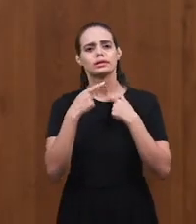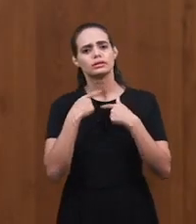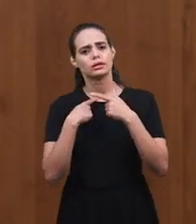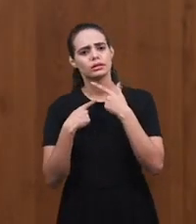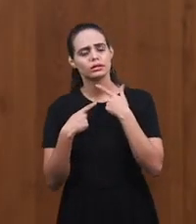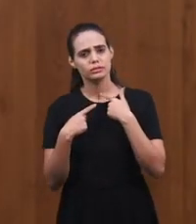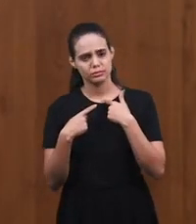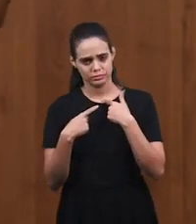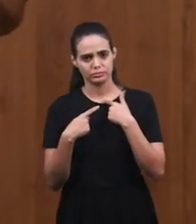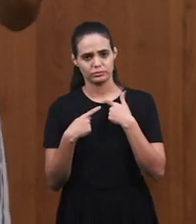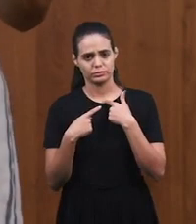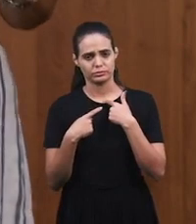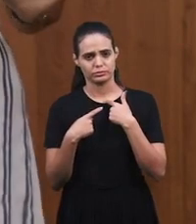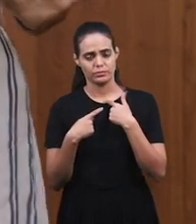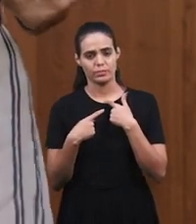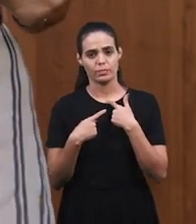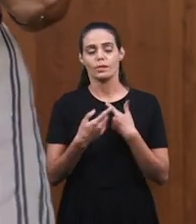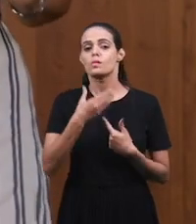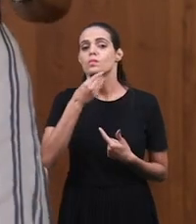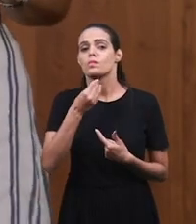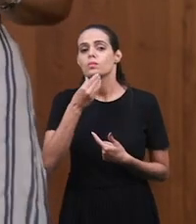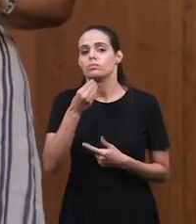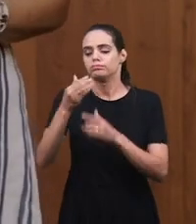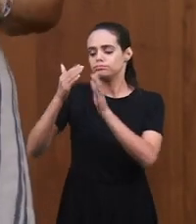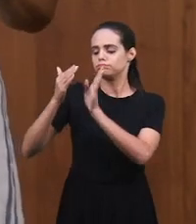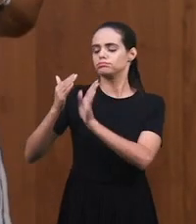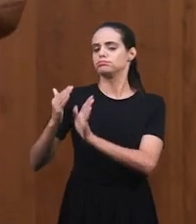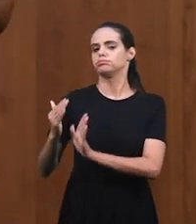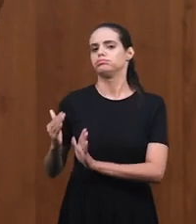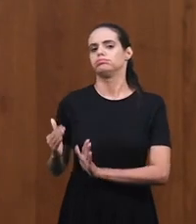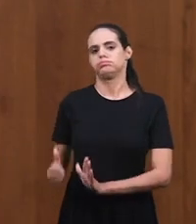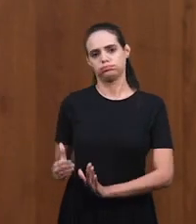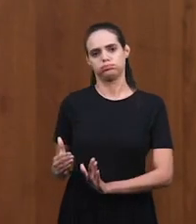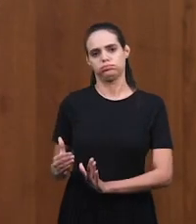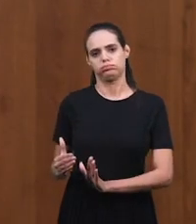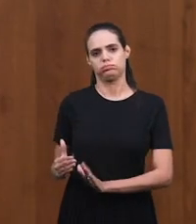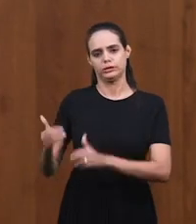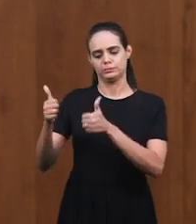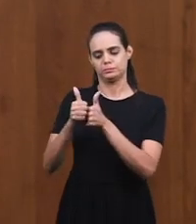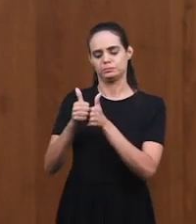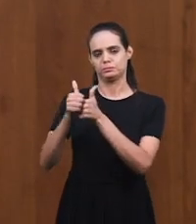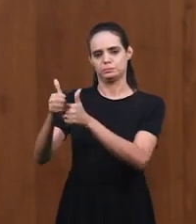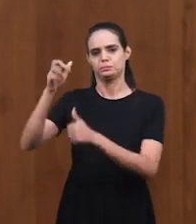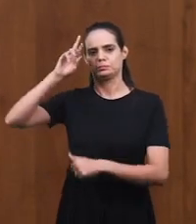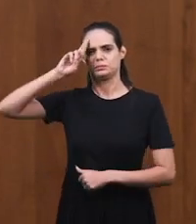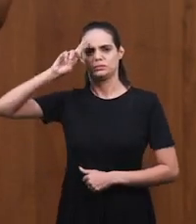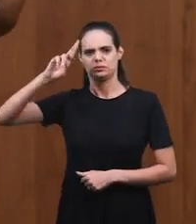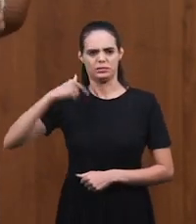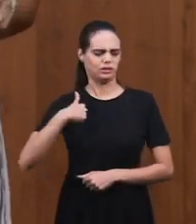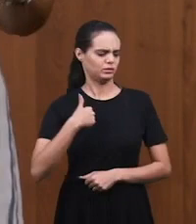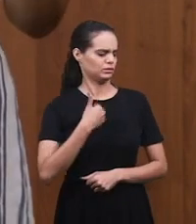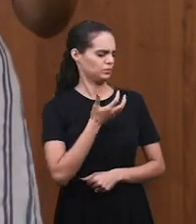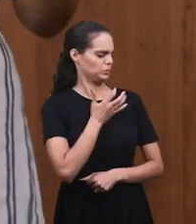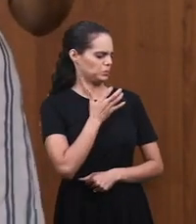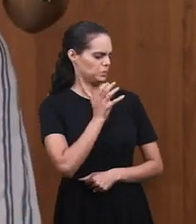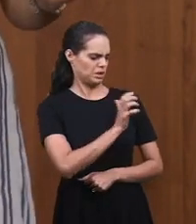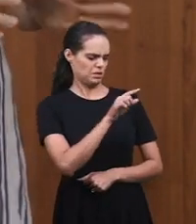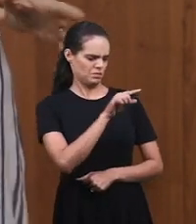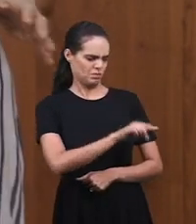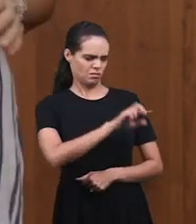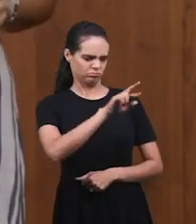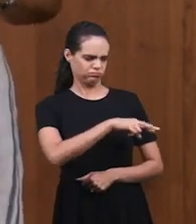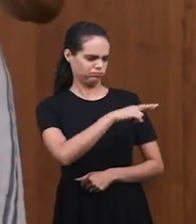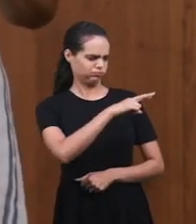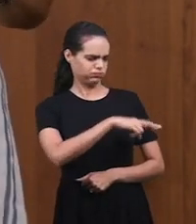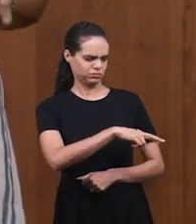The word says that the just man is the one that deviates himself from the evil. He does not sit with the evil. He goes